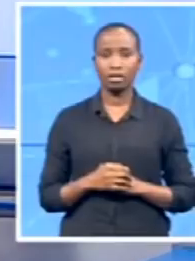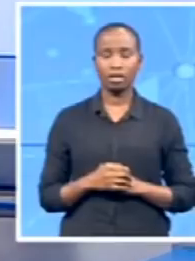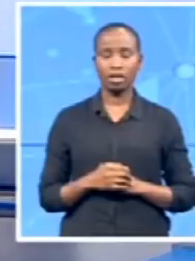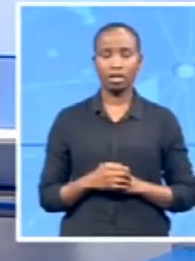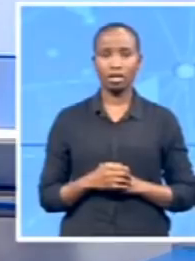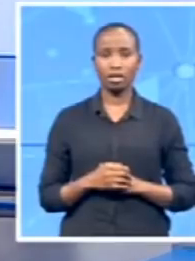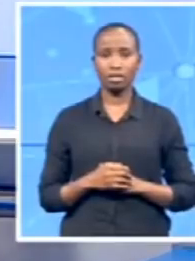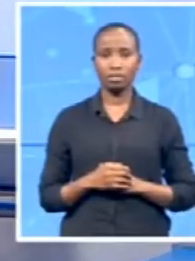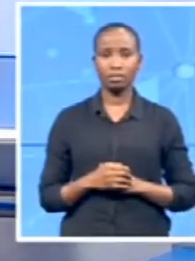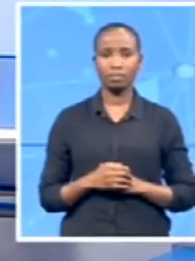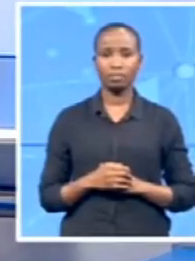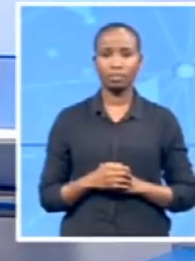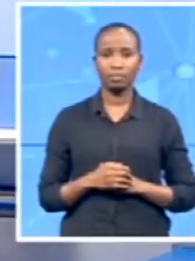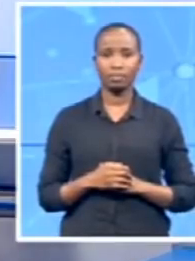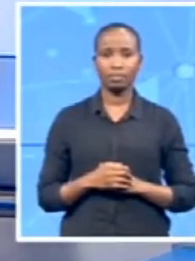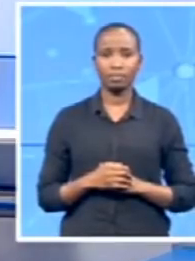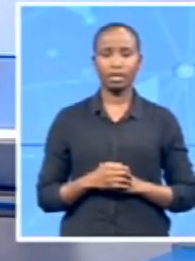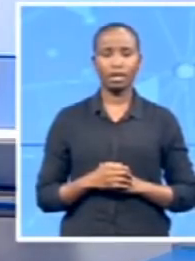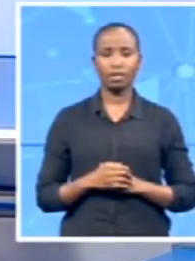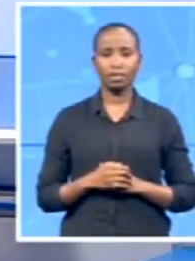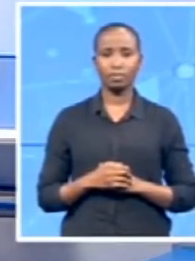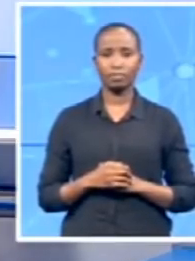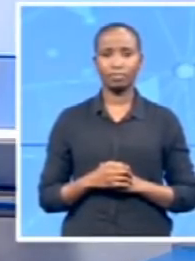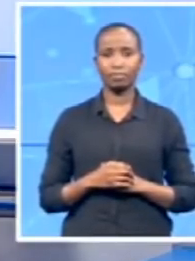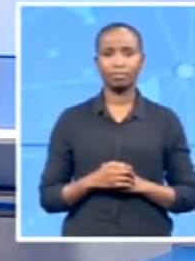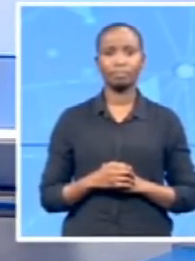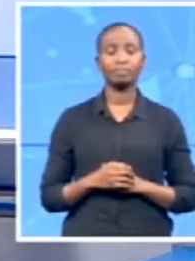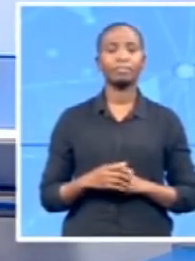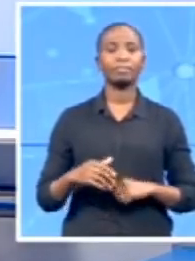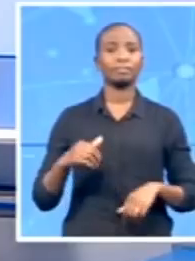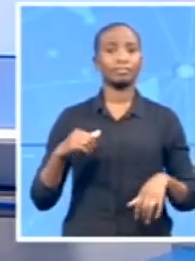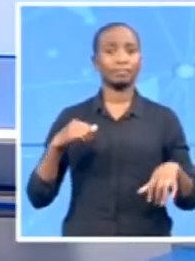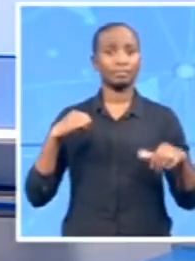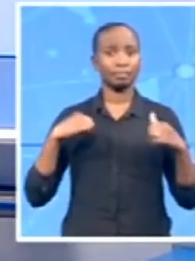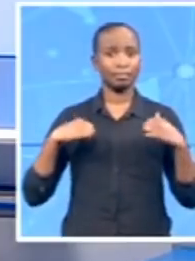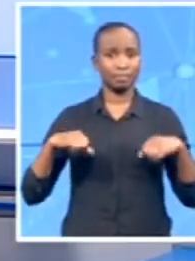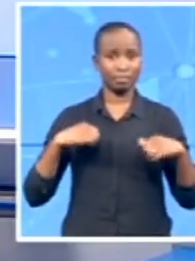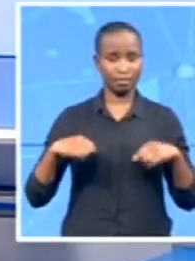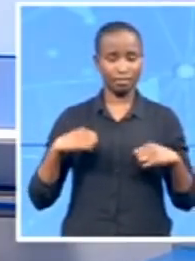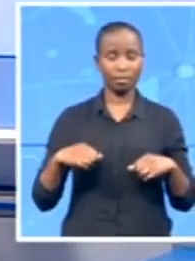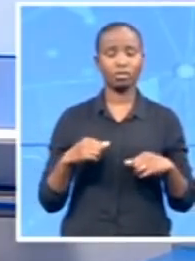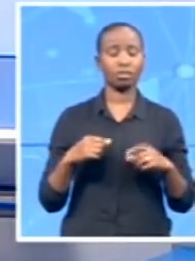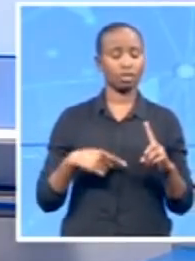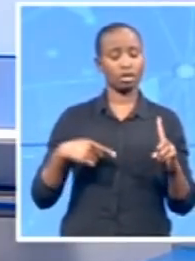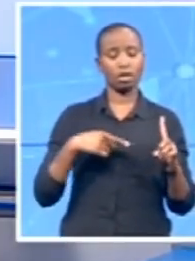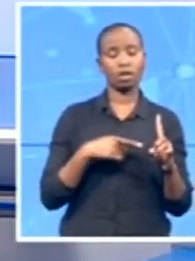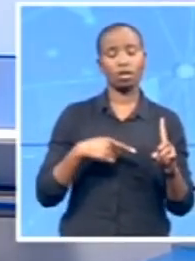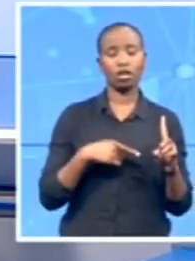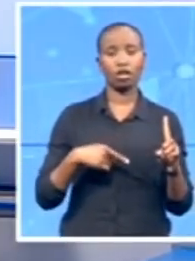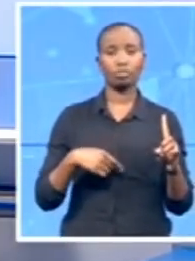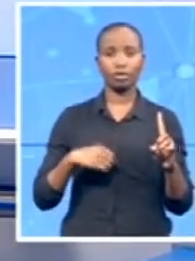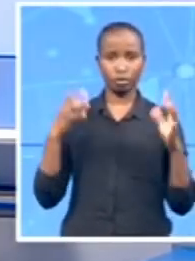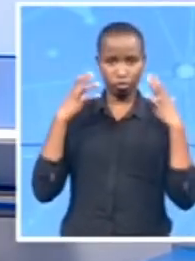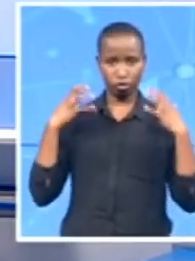Chief Justice Raymond Zondo is the fourth and last candidate that the Judicial Service Commission will interview in Senton in